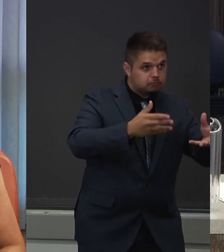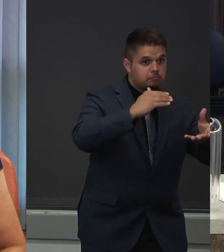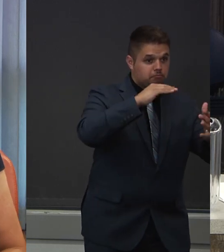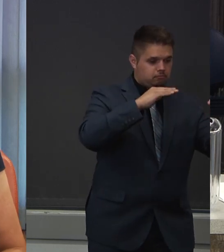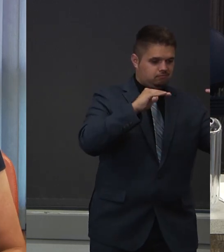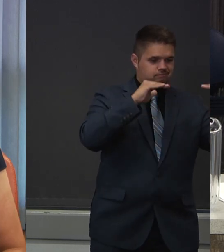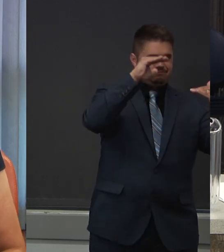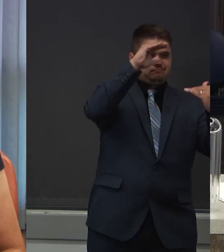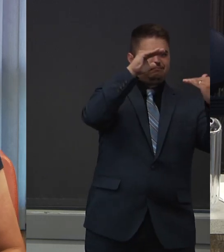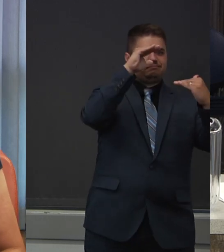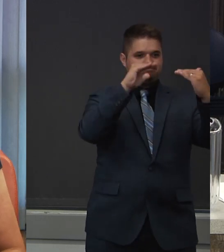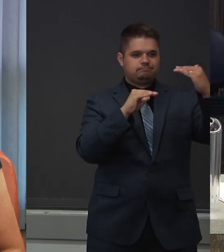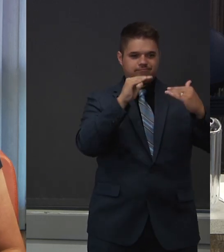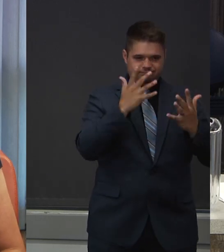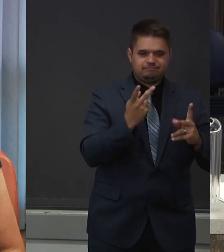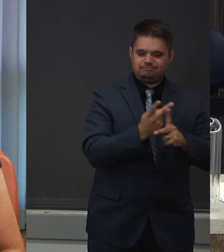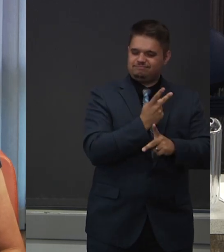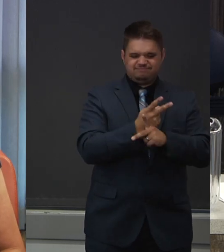to do better.